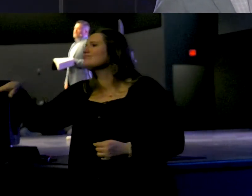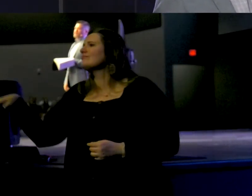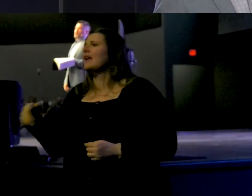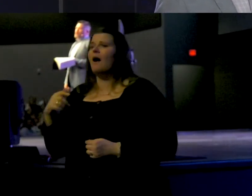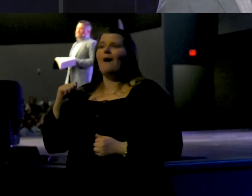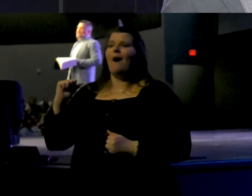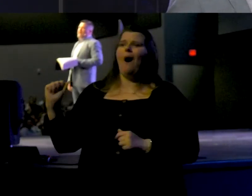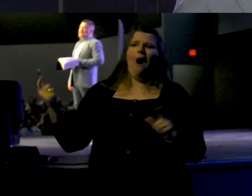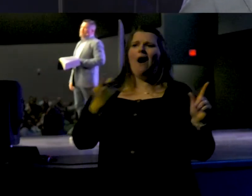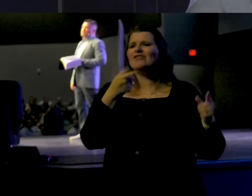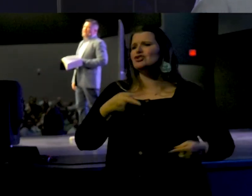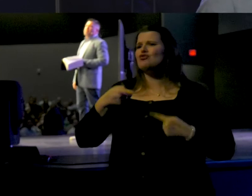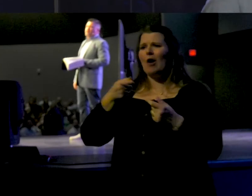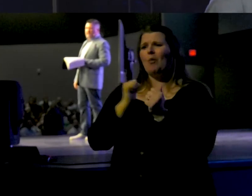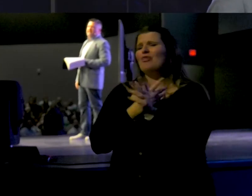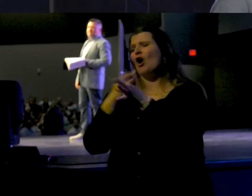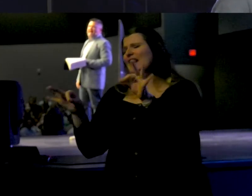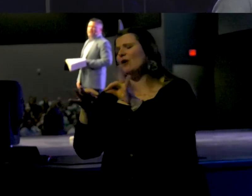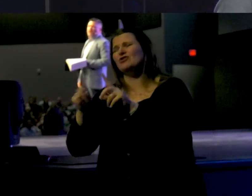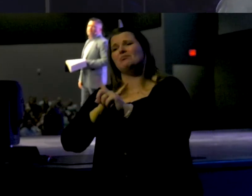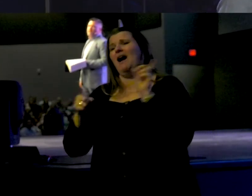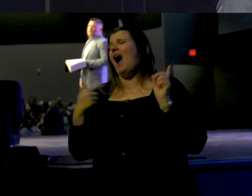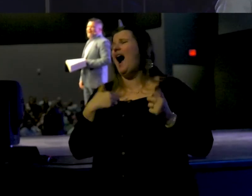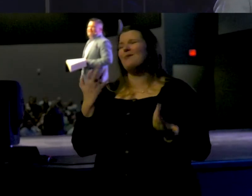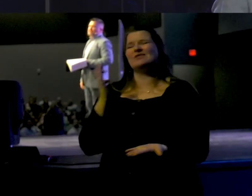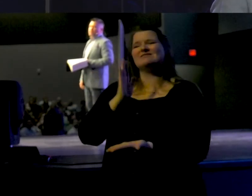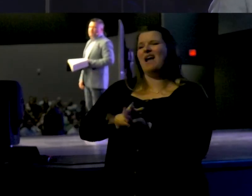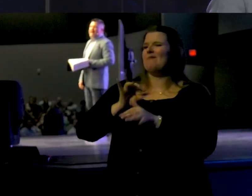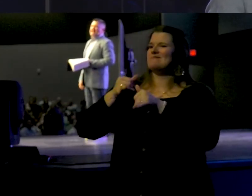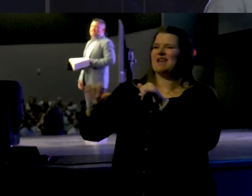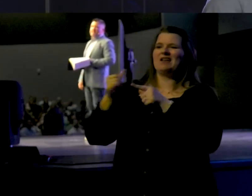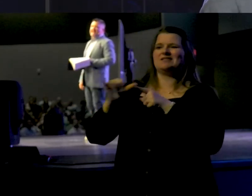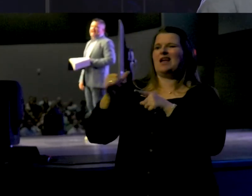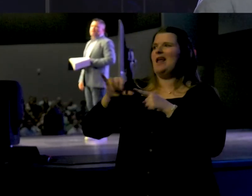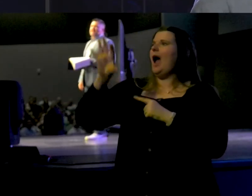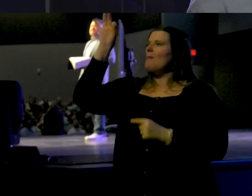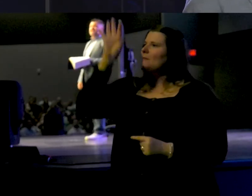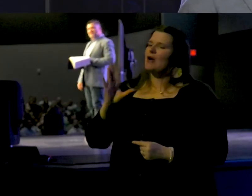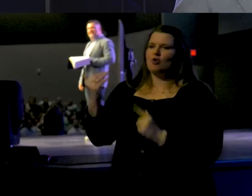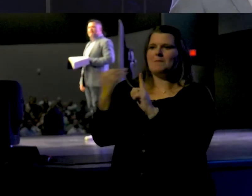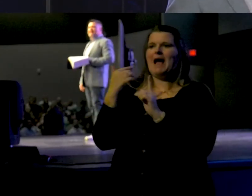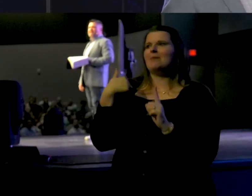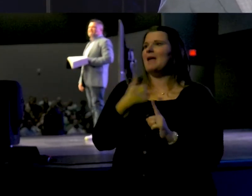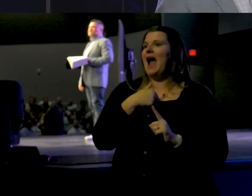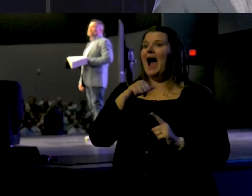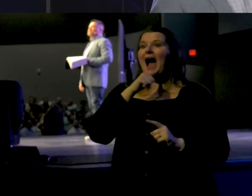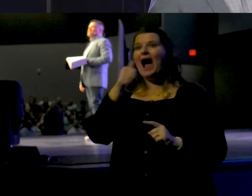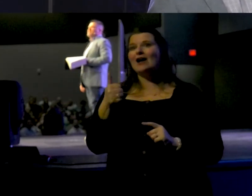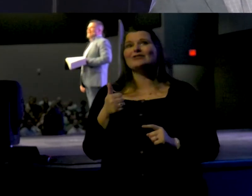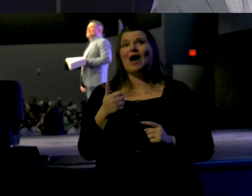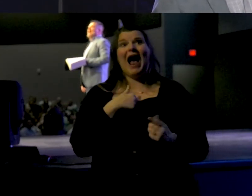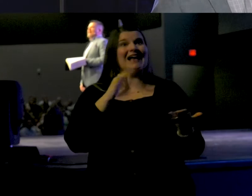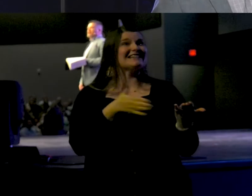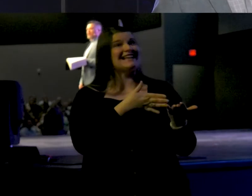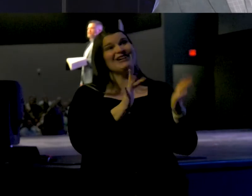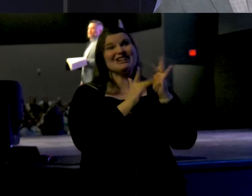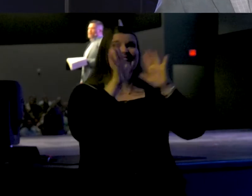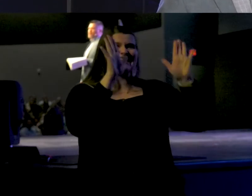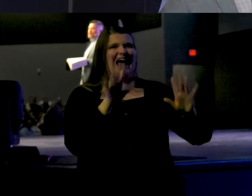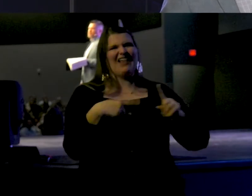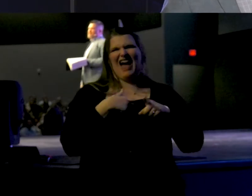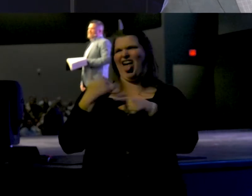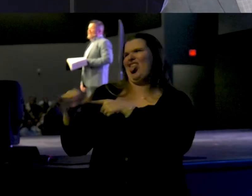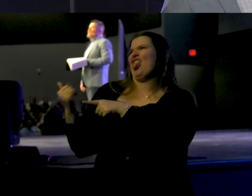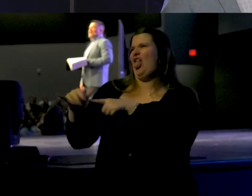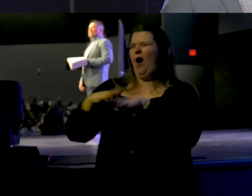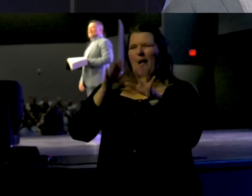all of us struggle with our language, but I'm cleaning mine up. Pastor reminded me I don't get to sing about Jesus on Sunday and curse